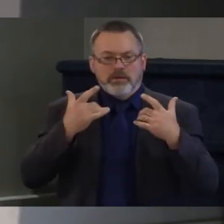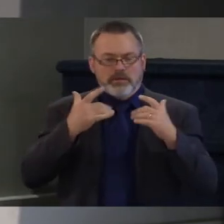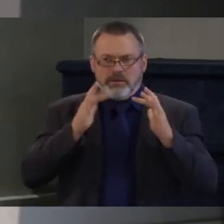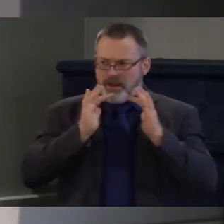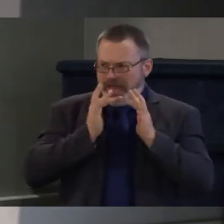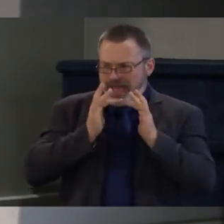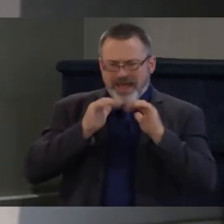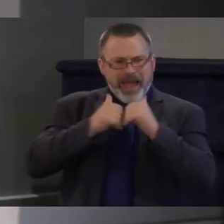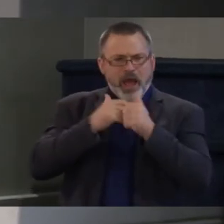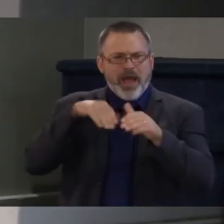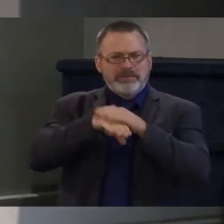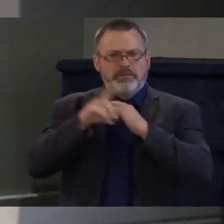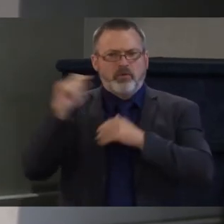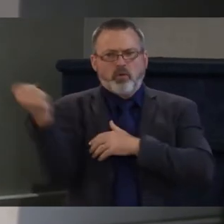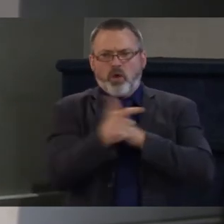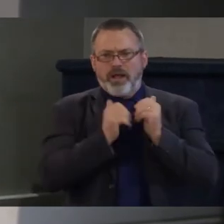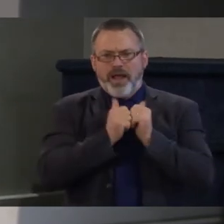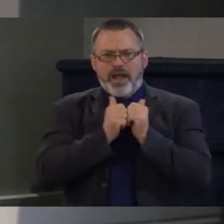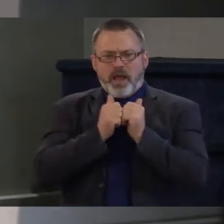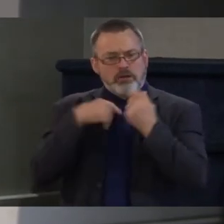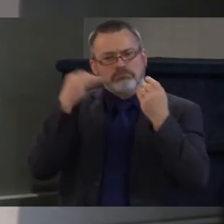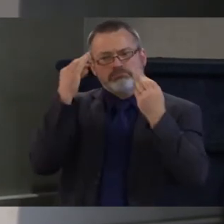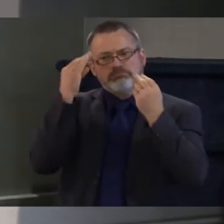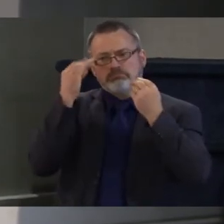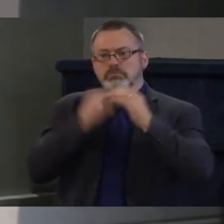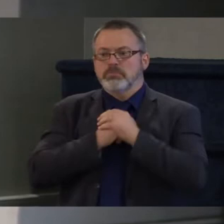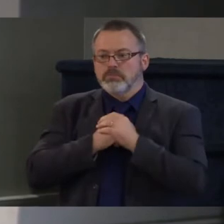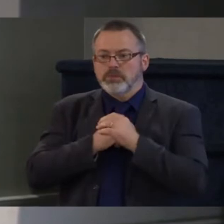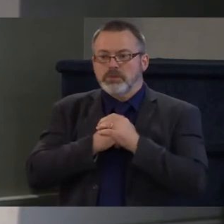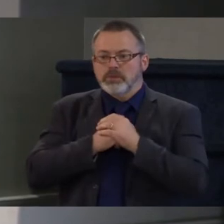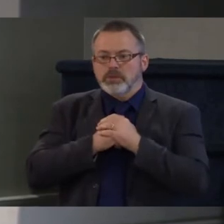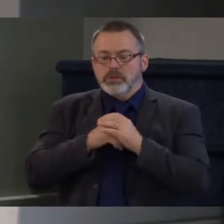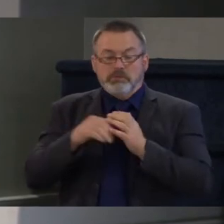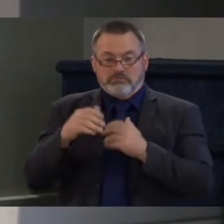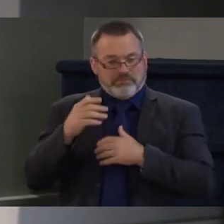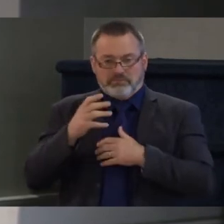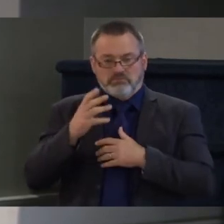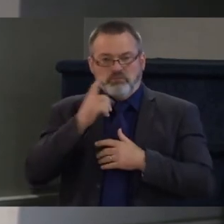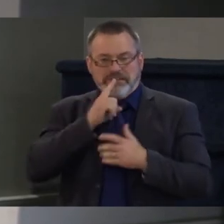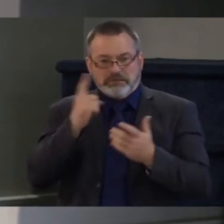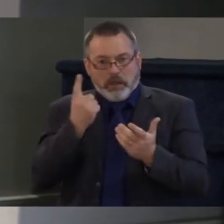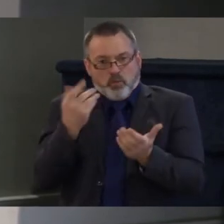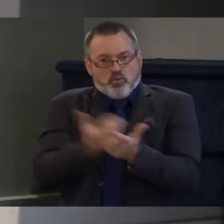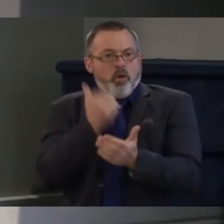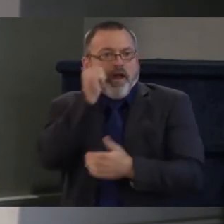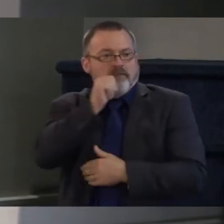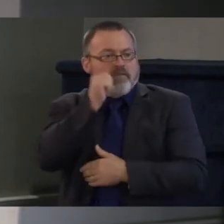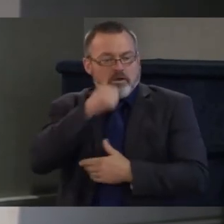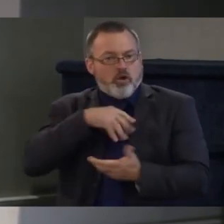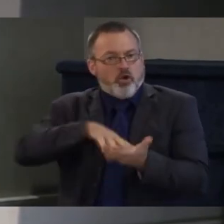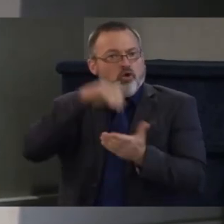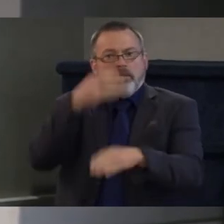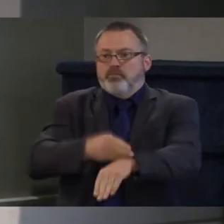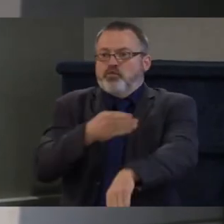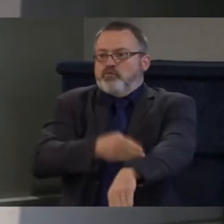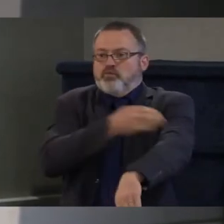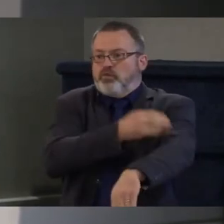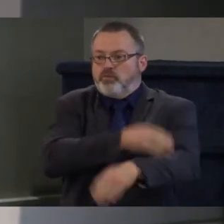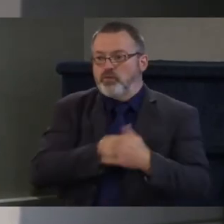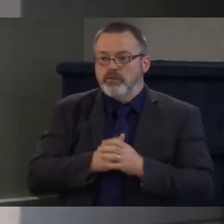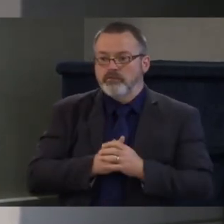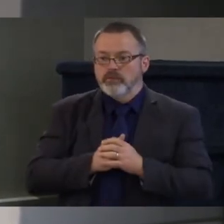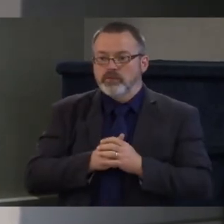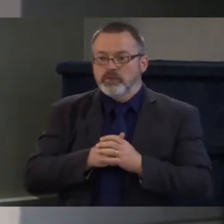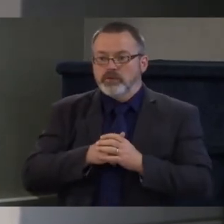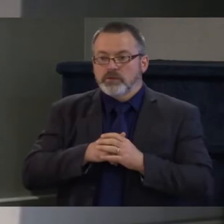much we can do uh to do better every single day but i'm proud of that and it has impacted our whole campaign team and we're